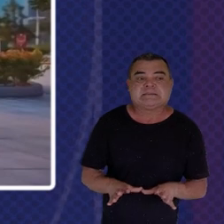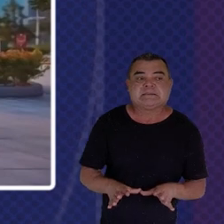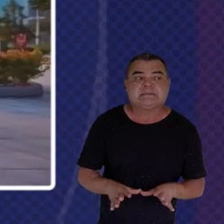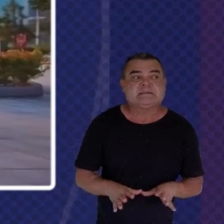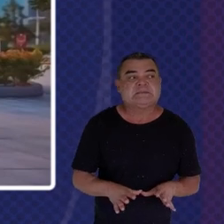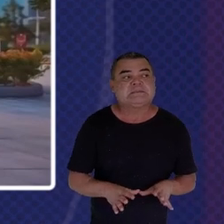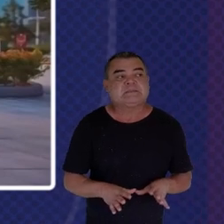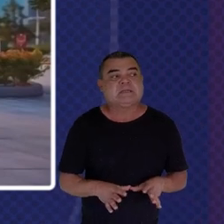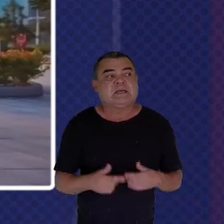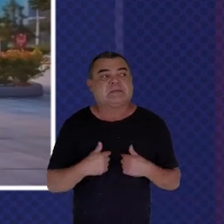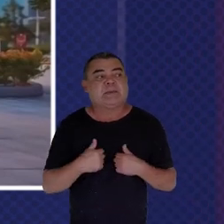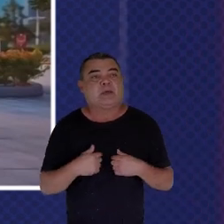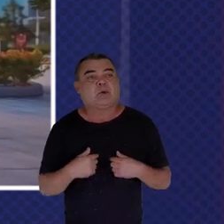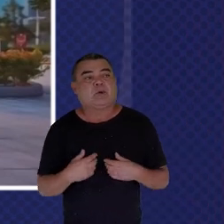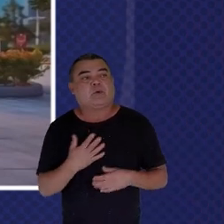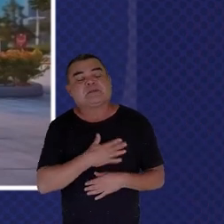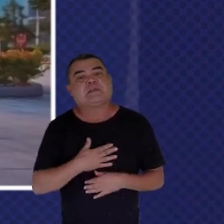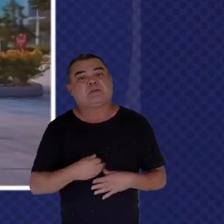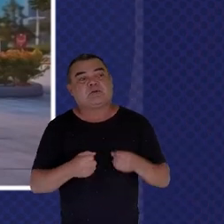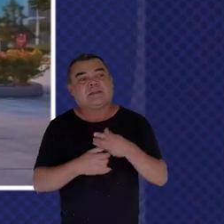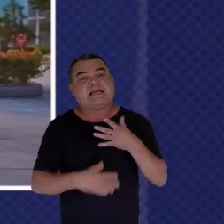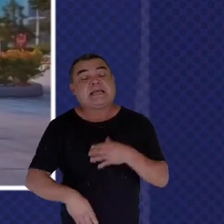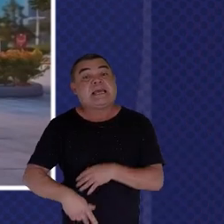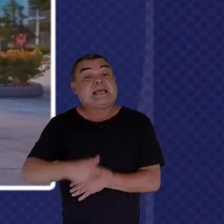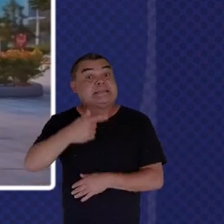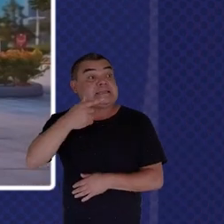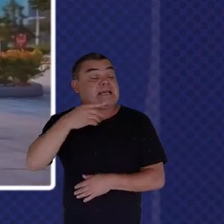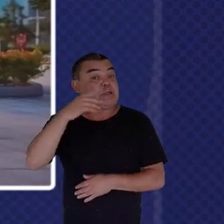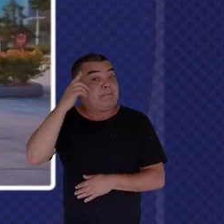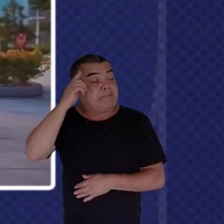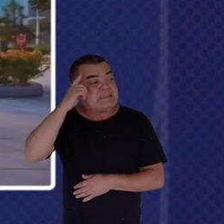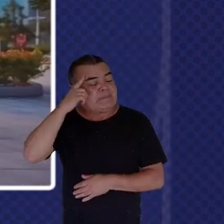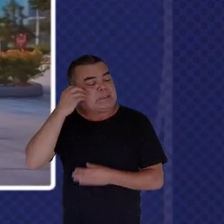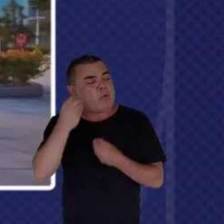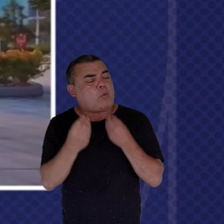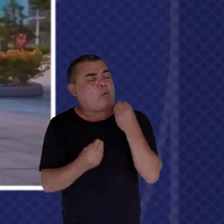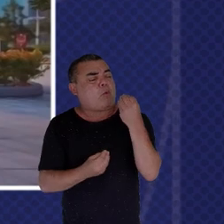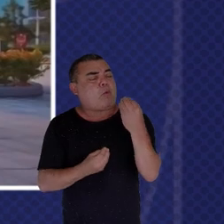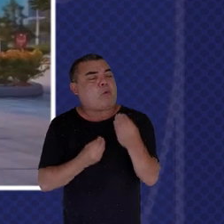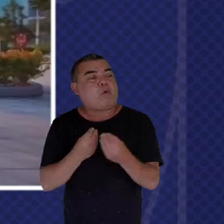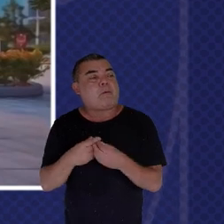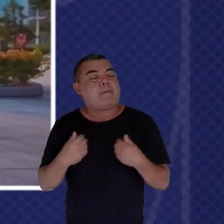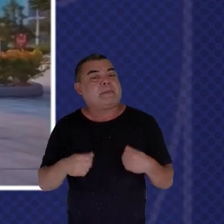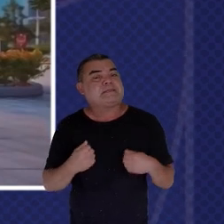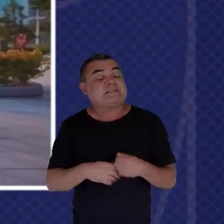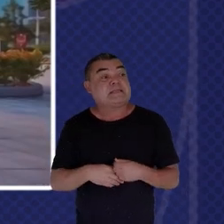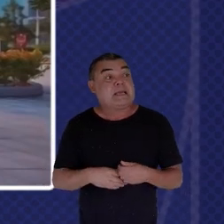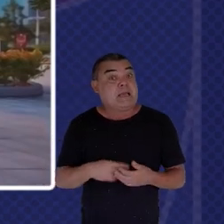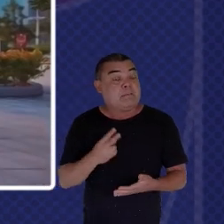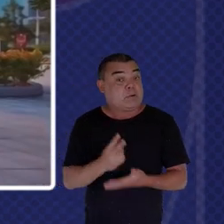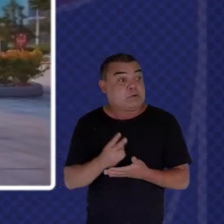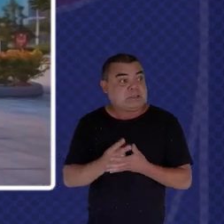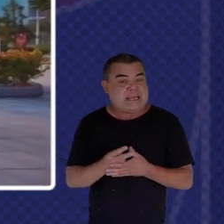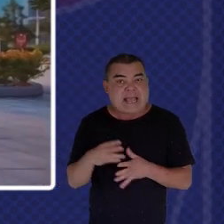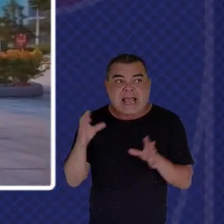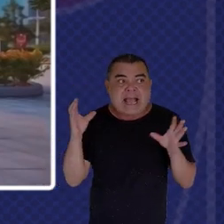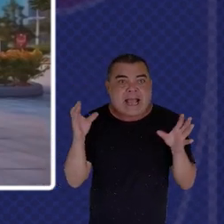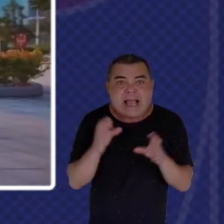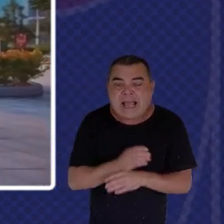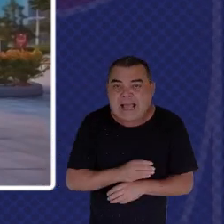seven thoughts today About how Singapore goes about maintaining agility In the work that we do